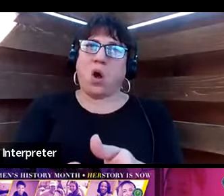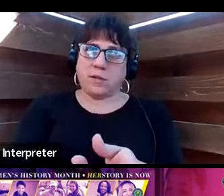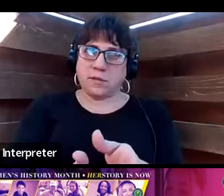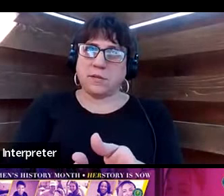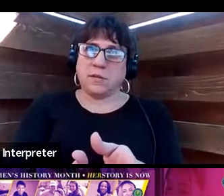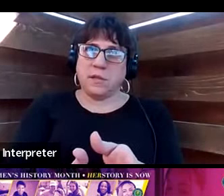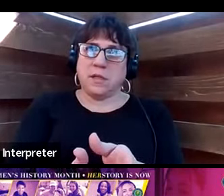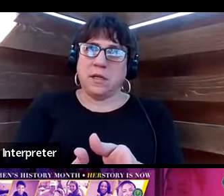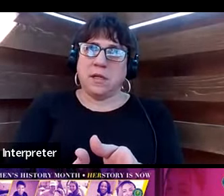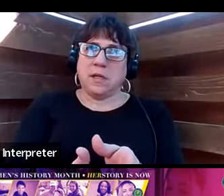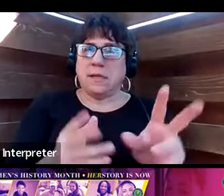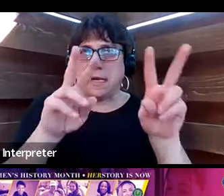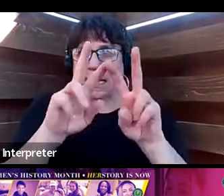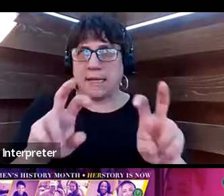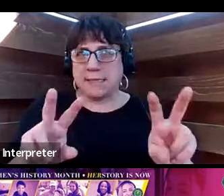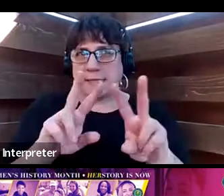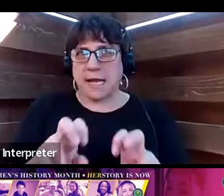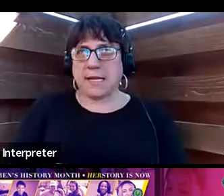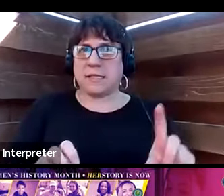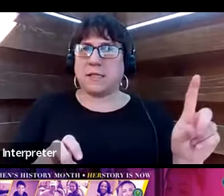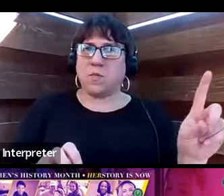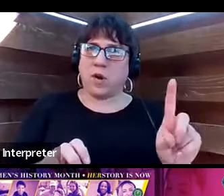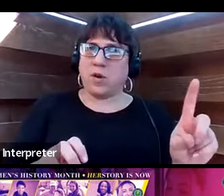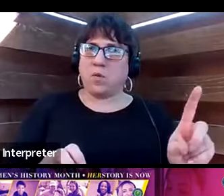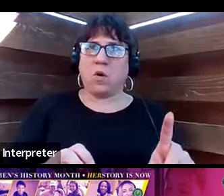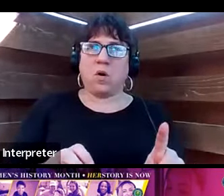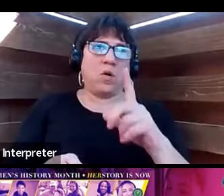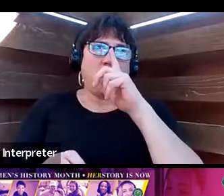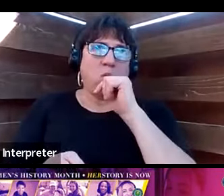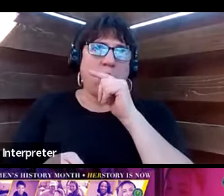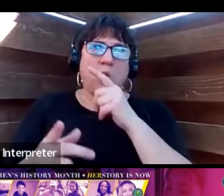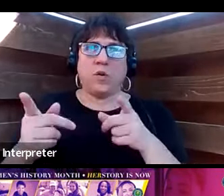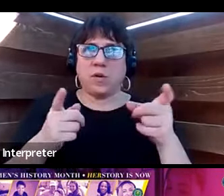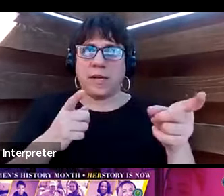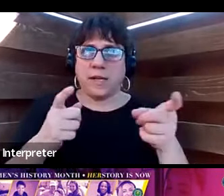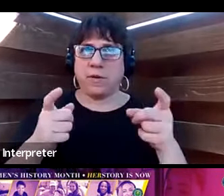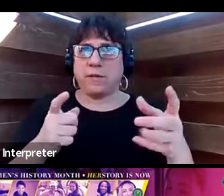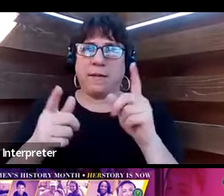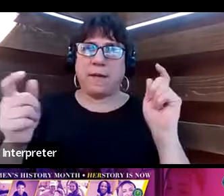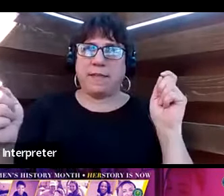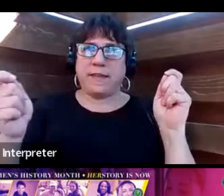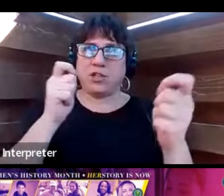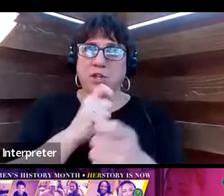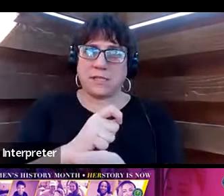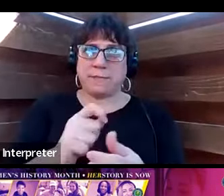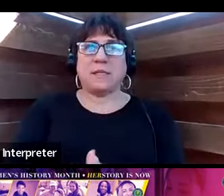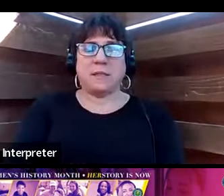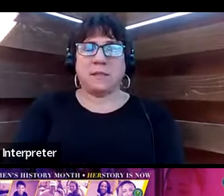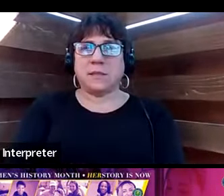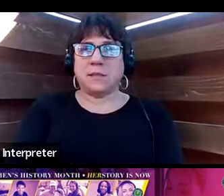assess where you're at and who you're dealing with, and then make the adjustments from there.